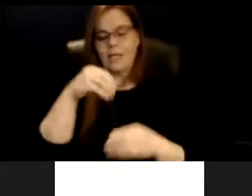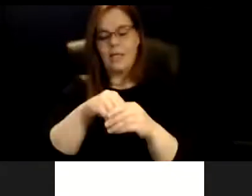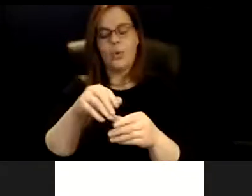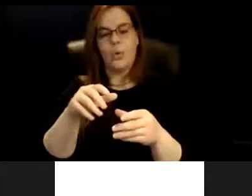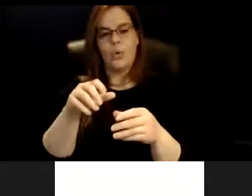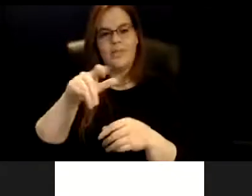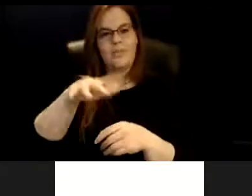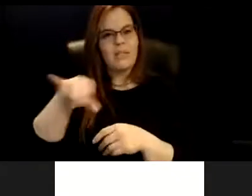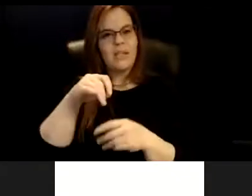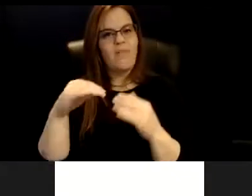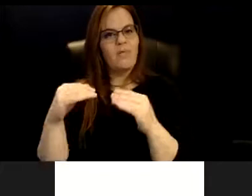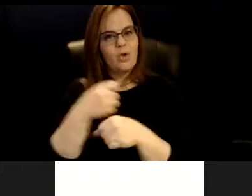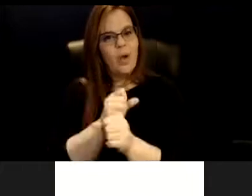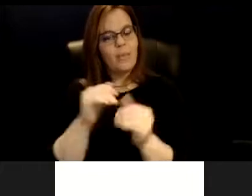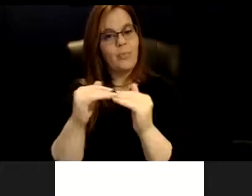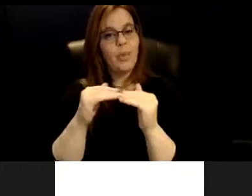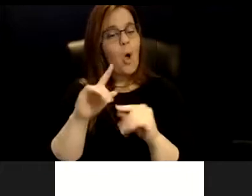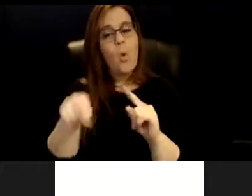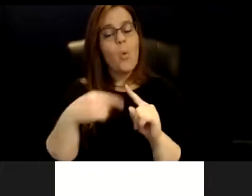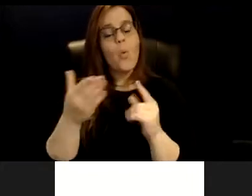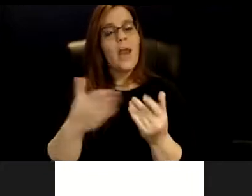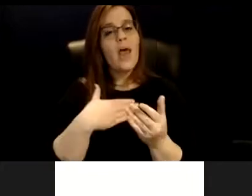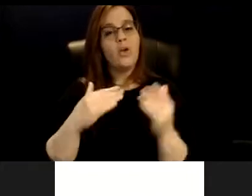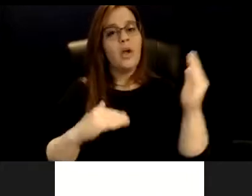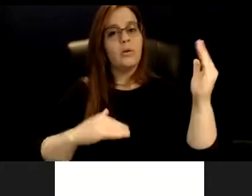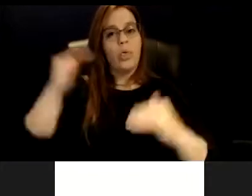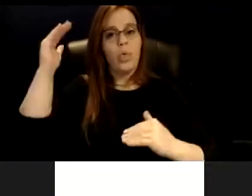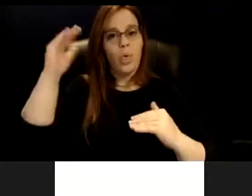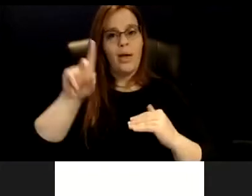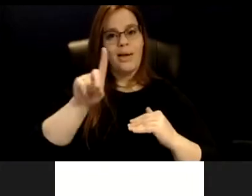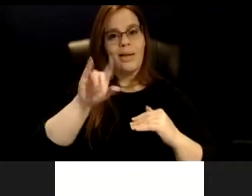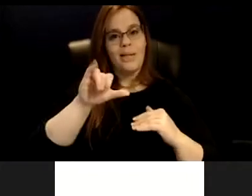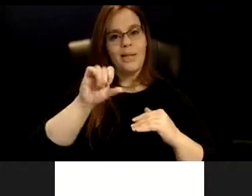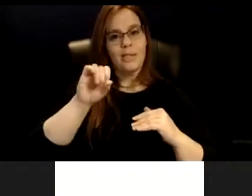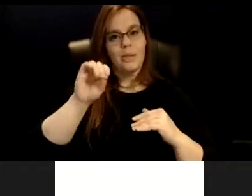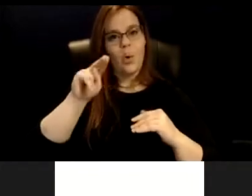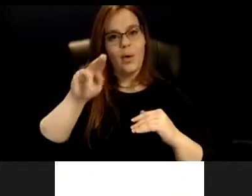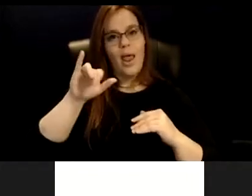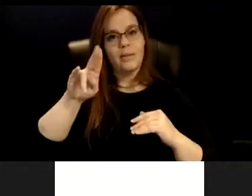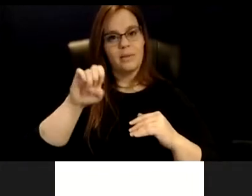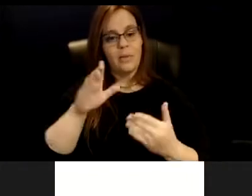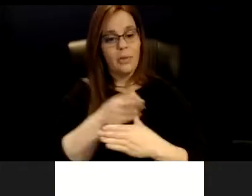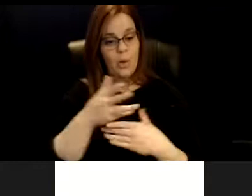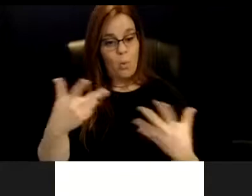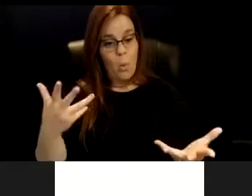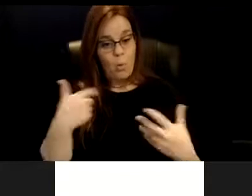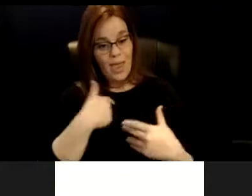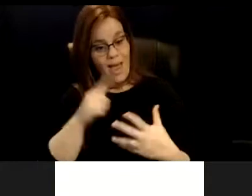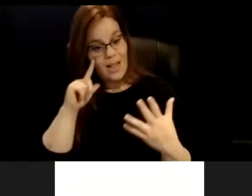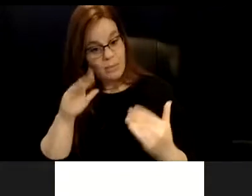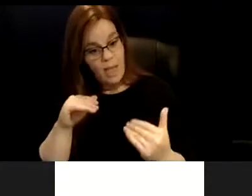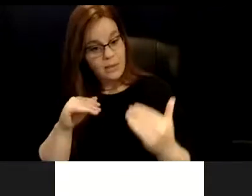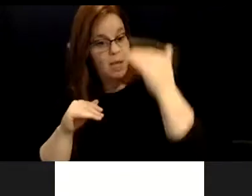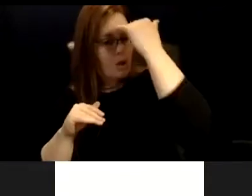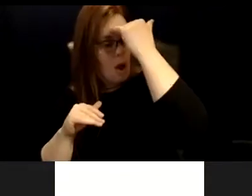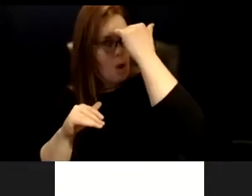I always say that whenever there's dissonance between what we expect or assume or know even, and what is